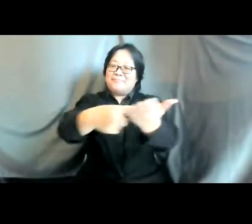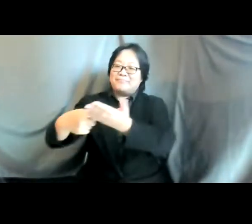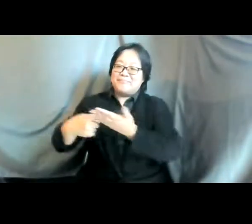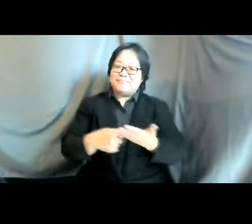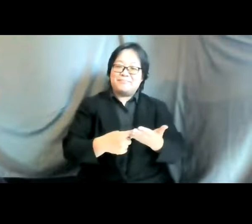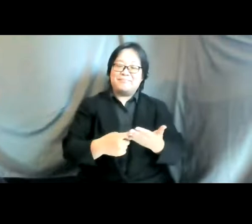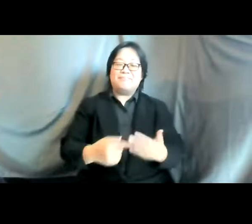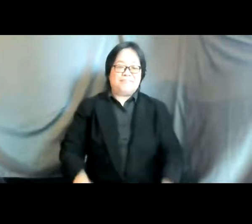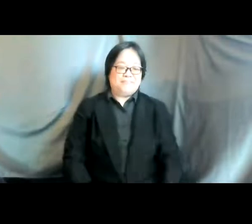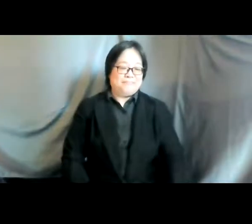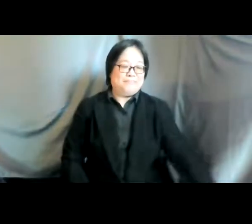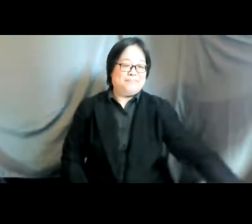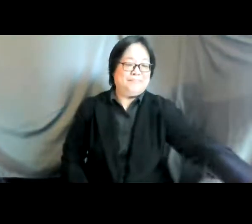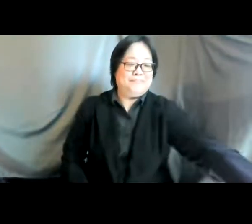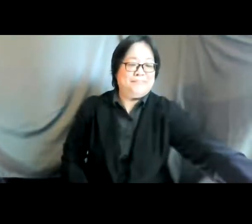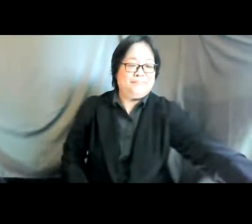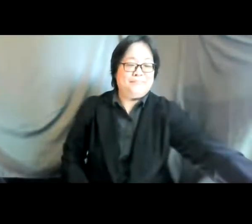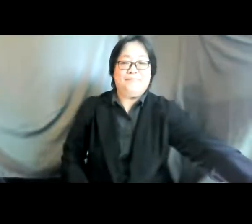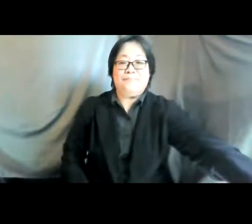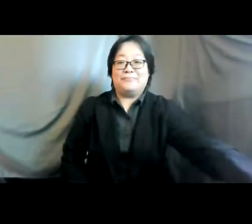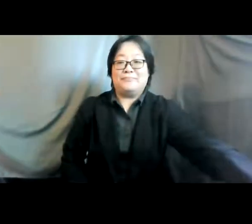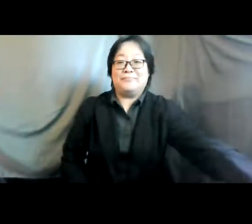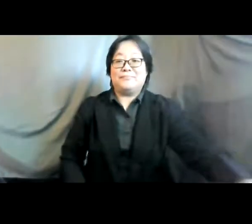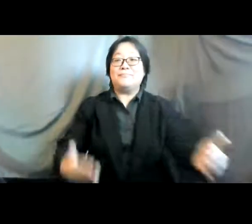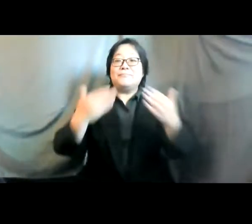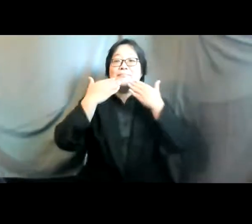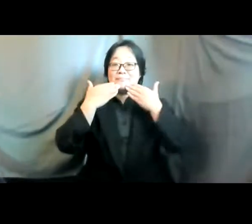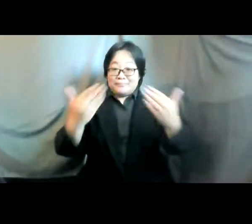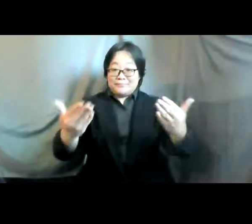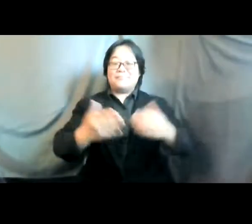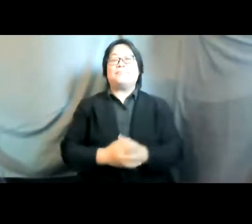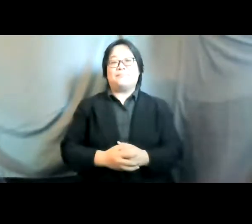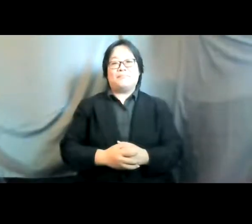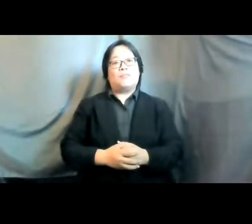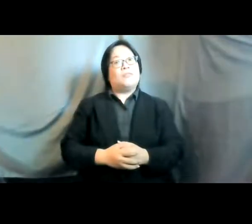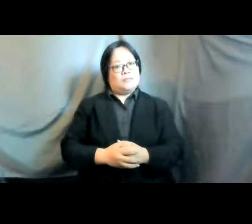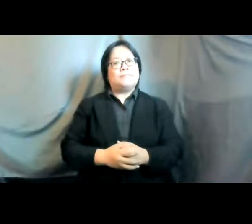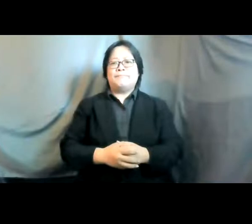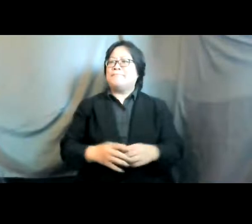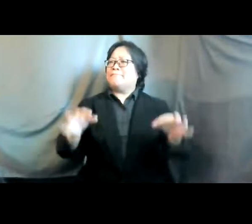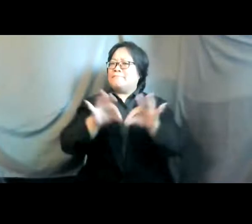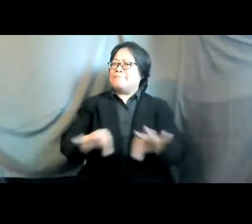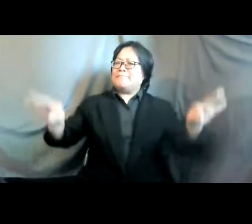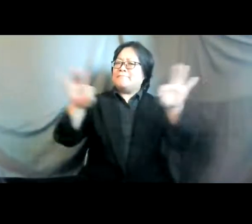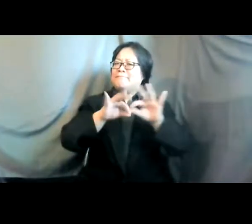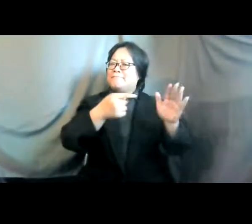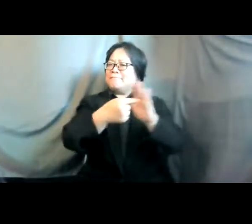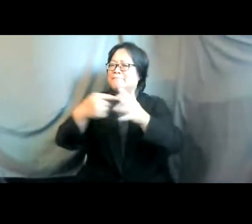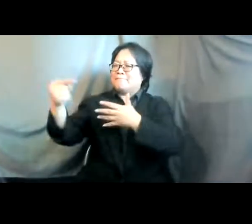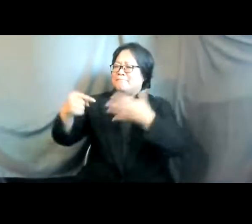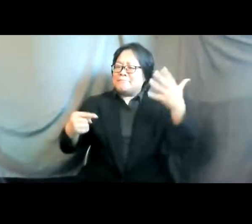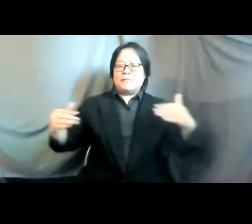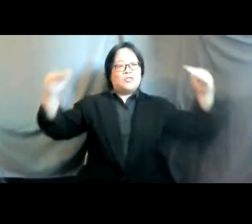again thank you very much your excellency a very insightful way to frame the far-reaching impact of achieving gender